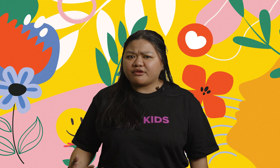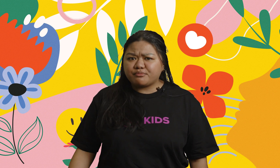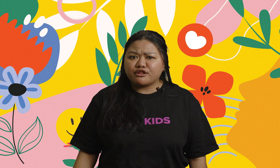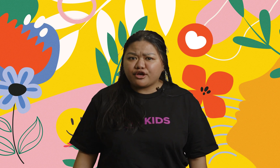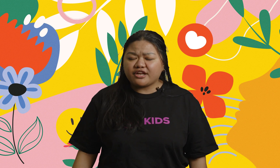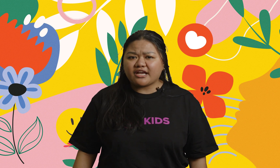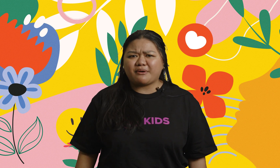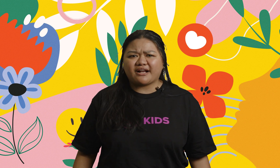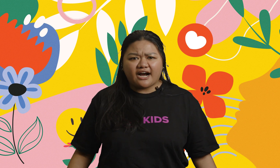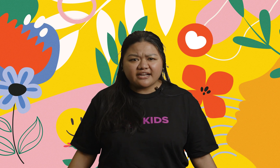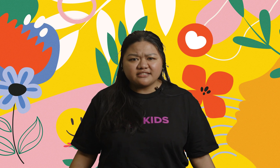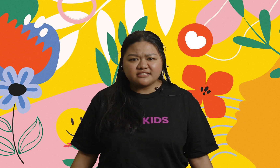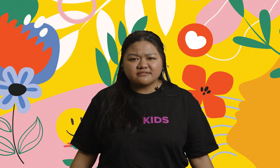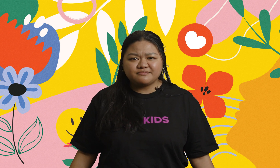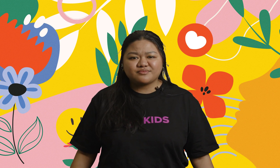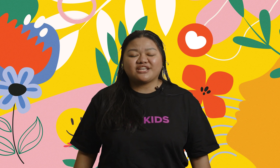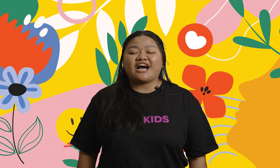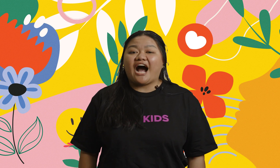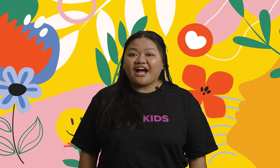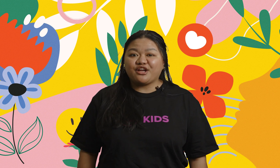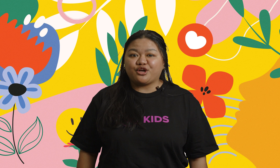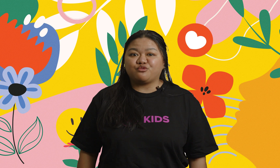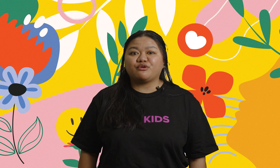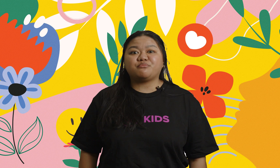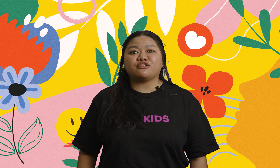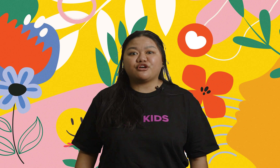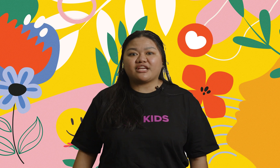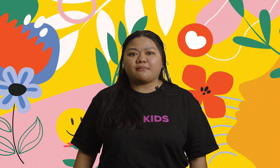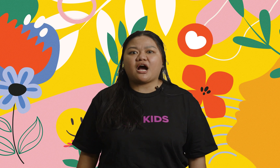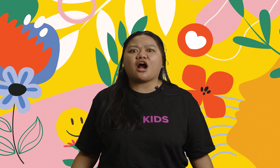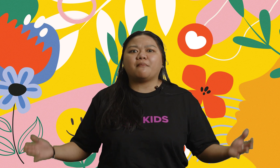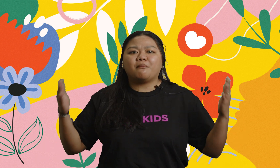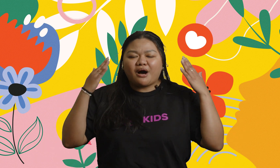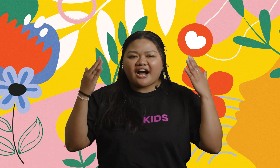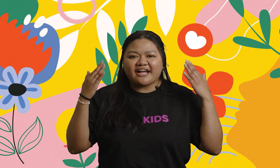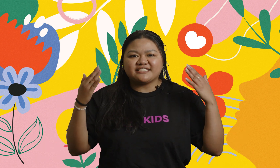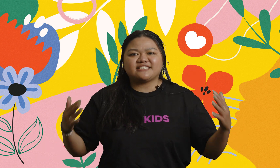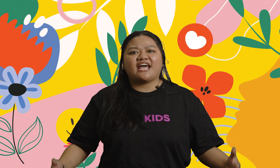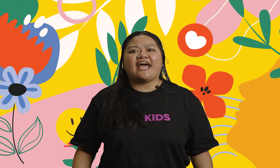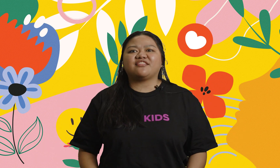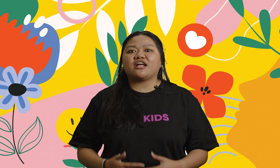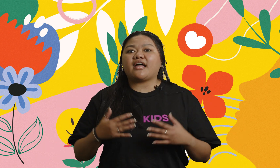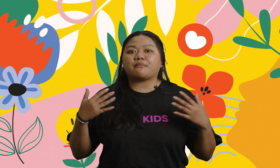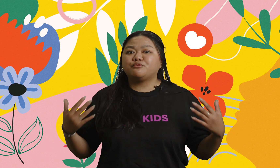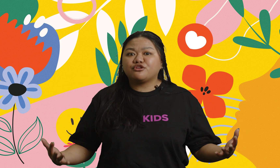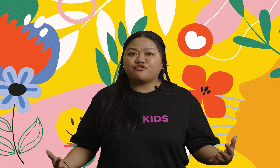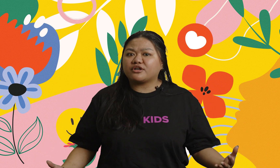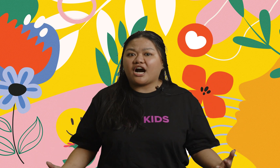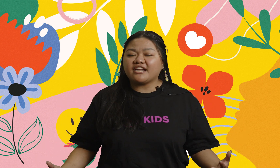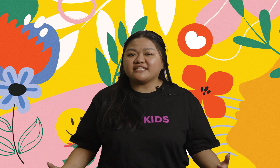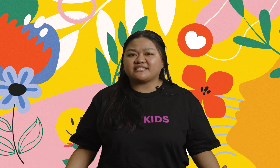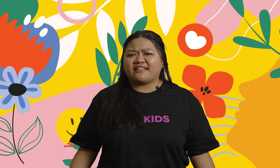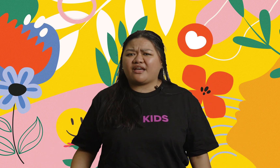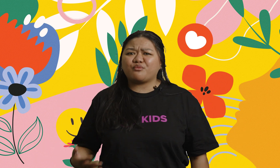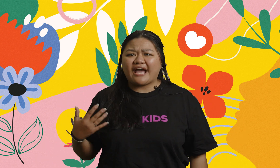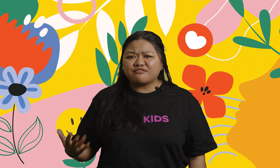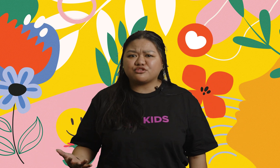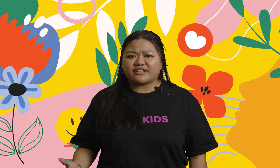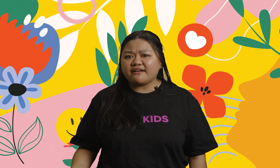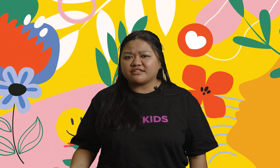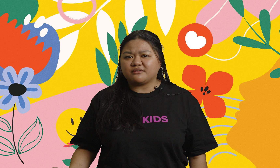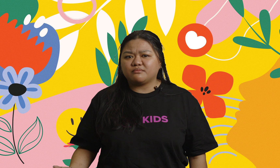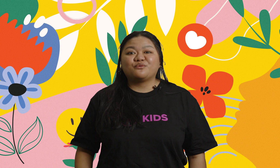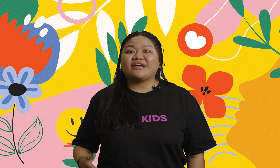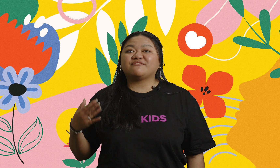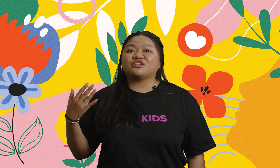of what we've been learning about gardens? I heard we've been learning about our minds and they're like beautiful gardens and that we